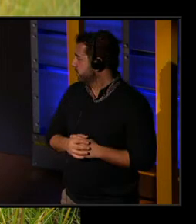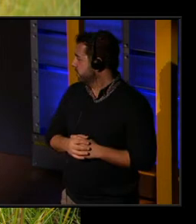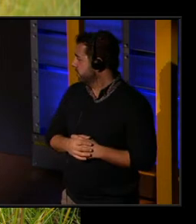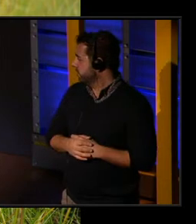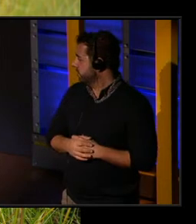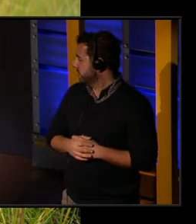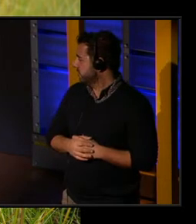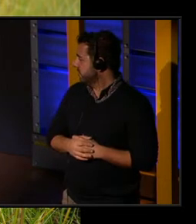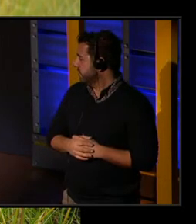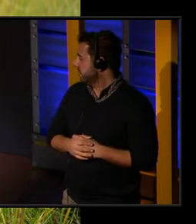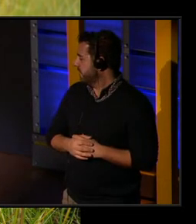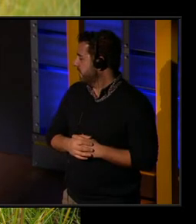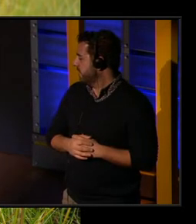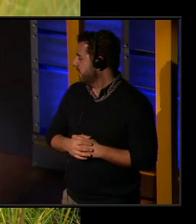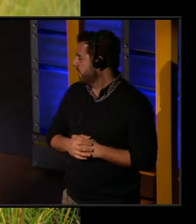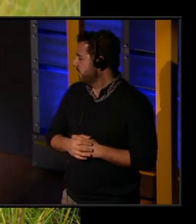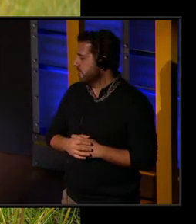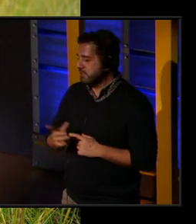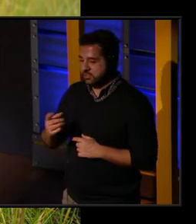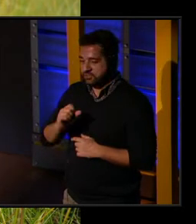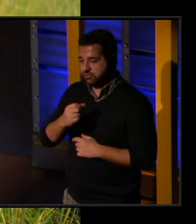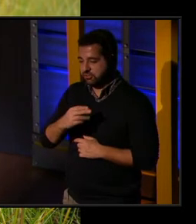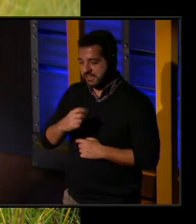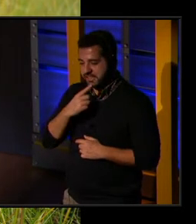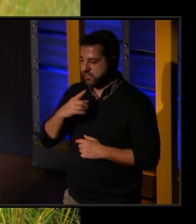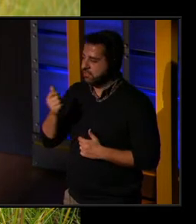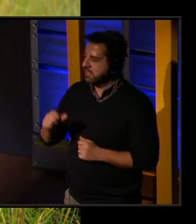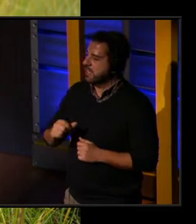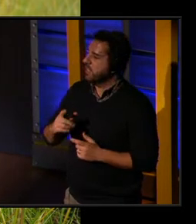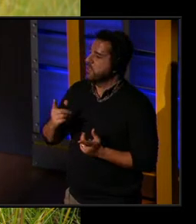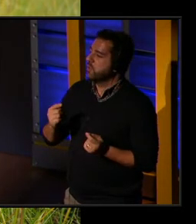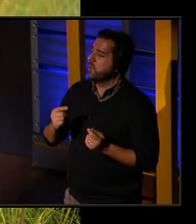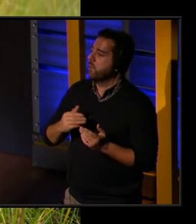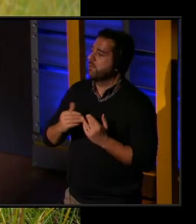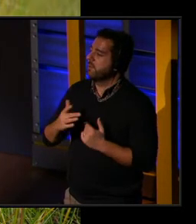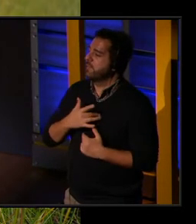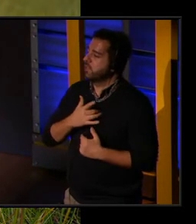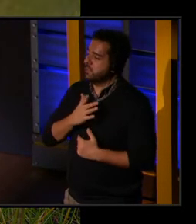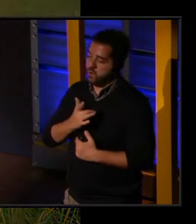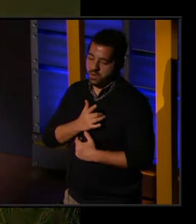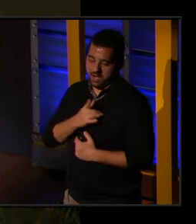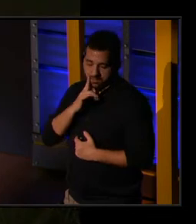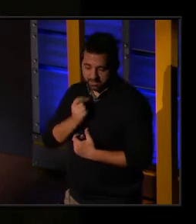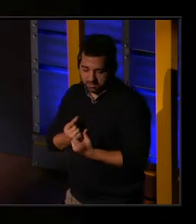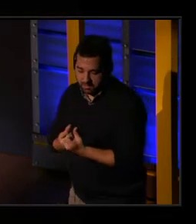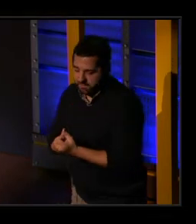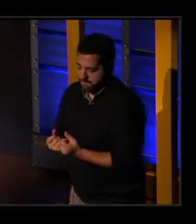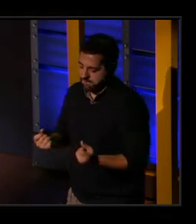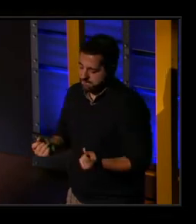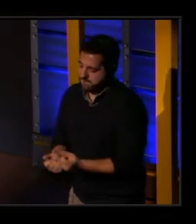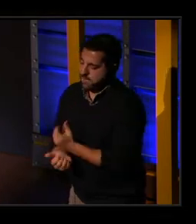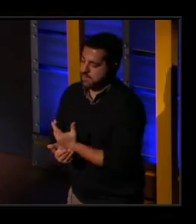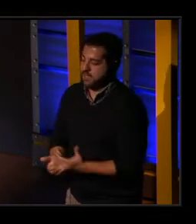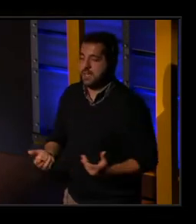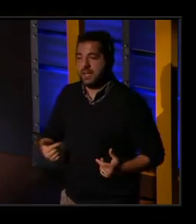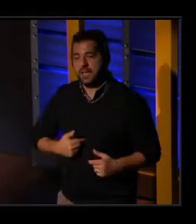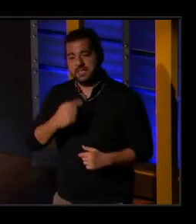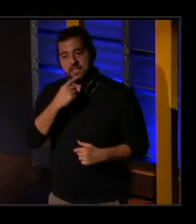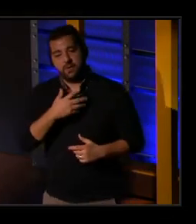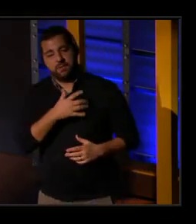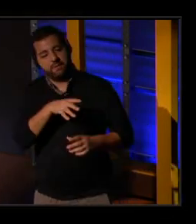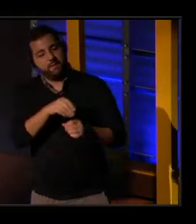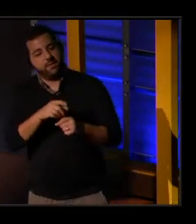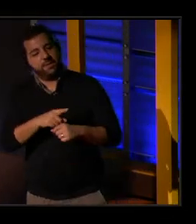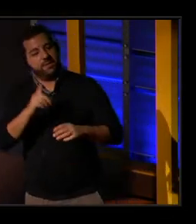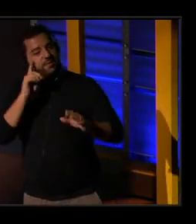And you can, she said, you can do whatever you feel in your heart, and I will support it with everything. And I said, I want to be a part of this